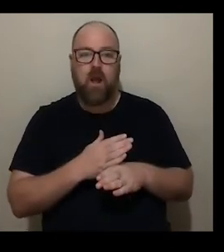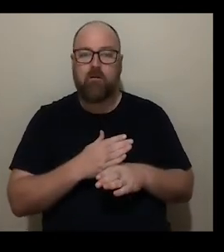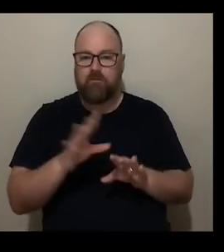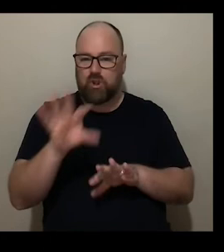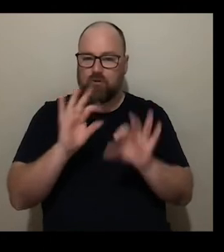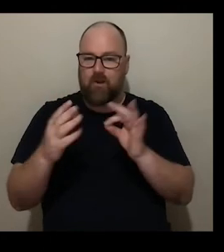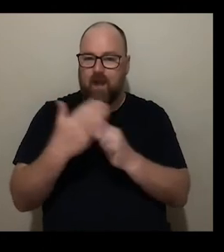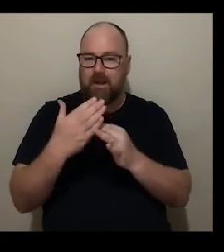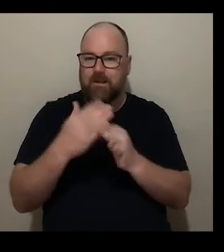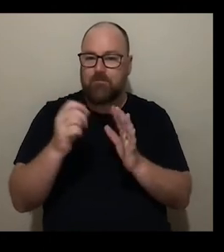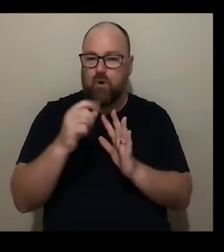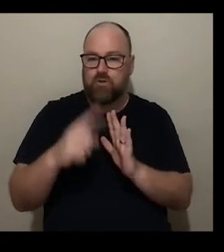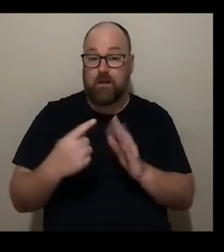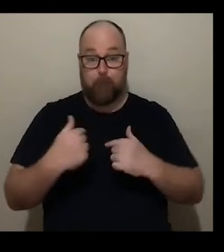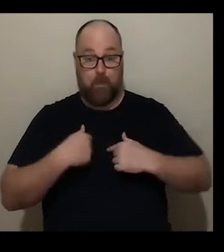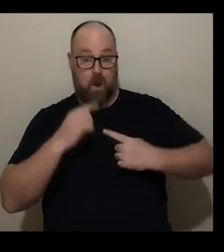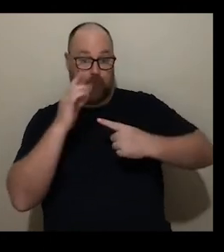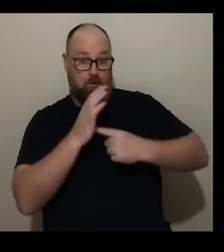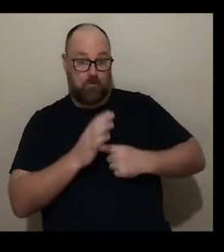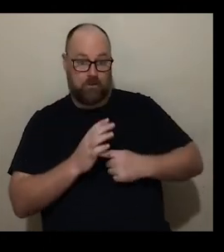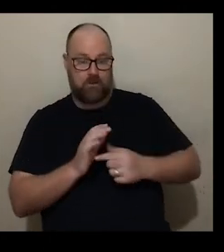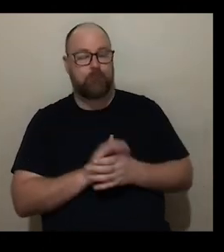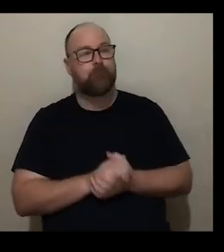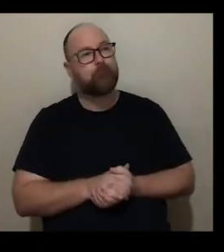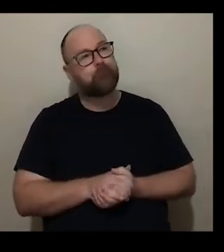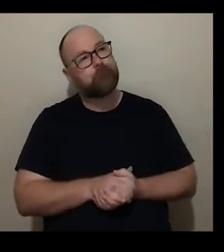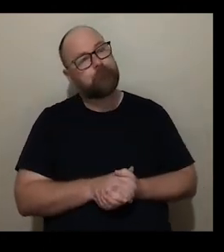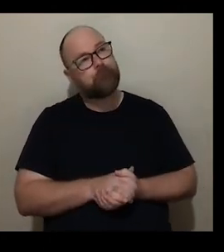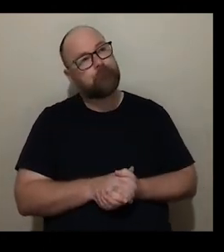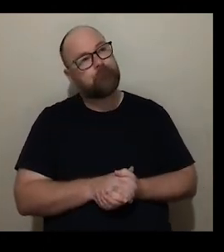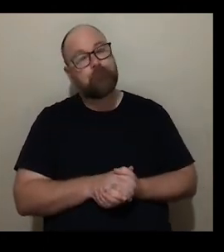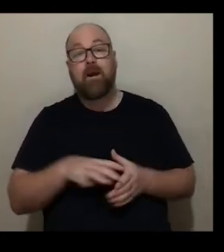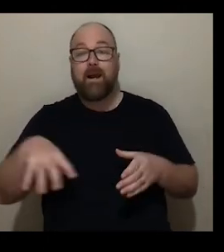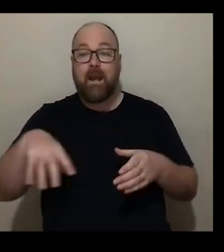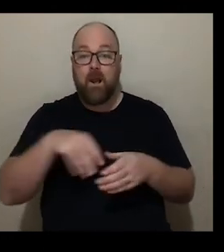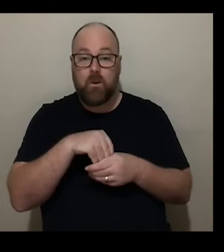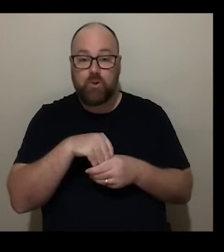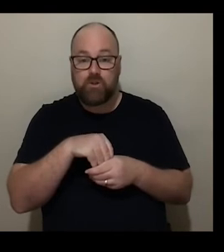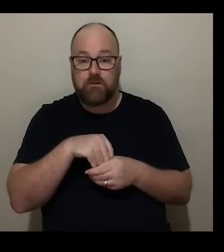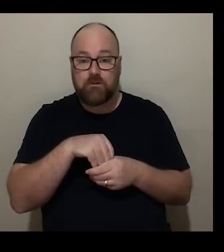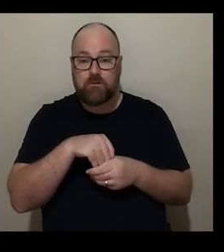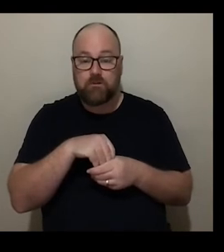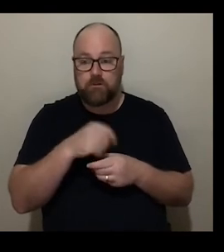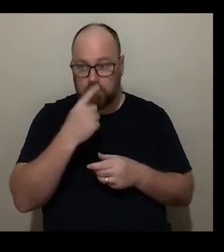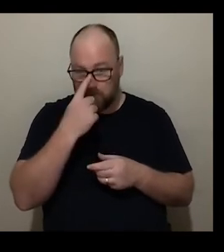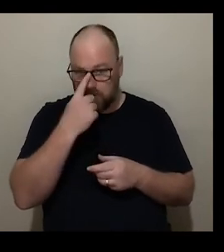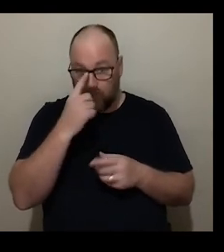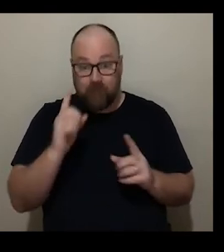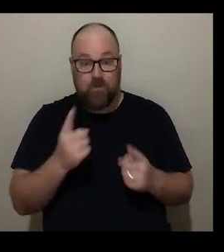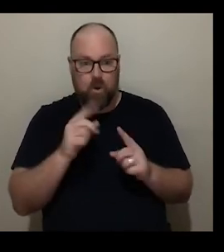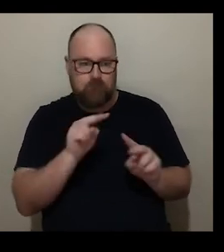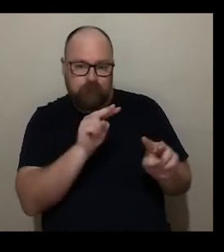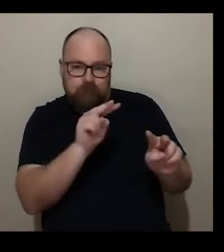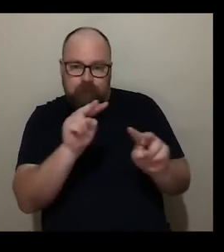um my priorities have been around um inclusion so first of all looking at